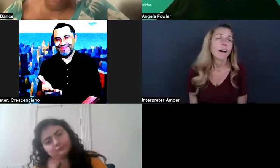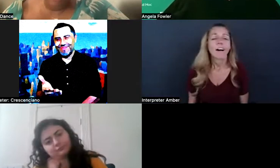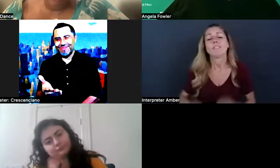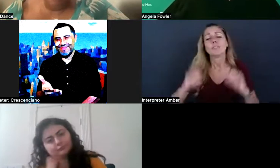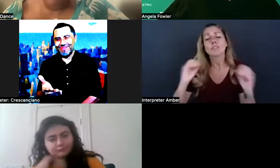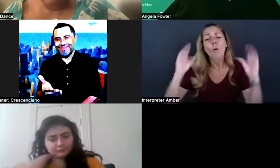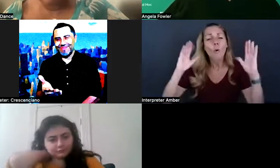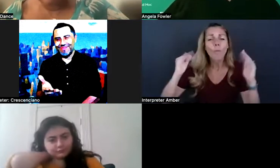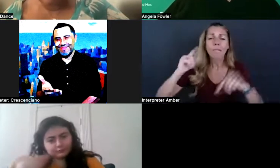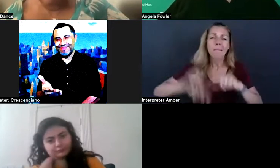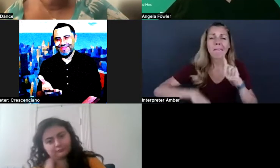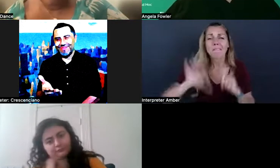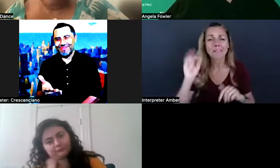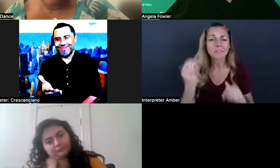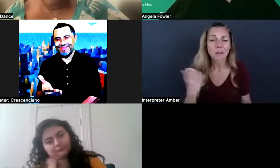job?